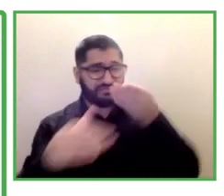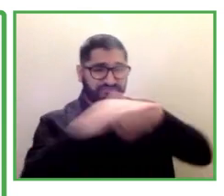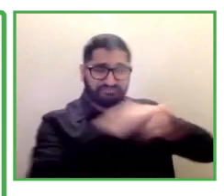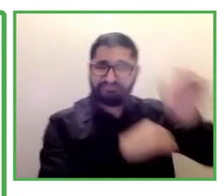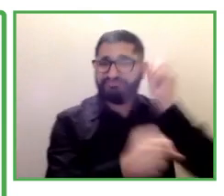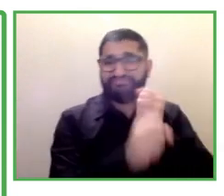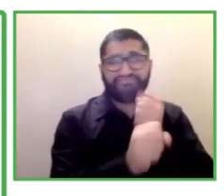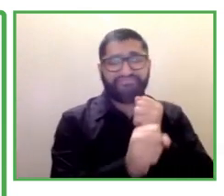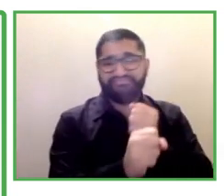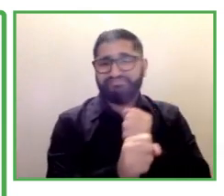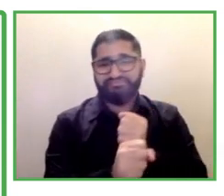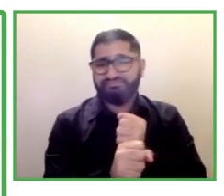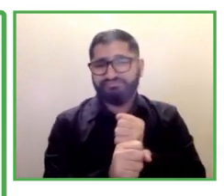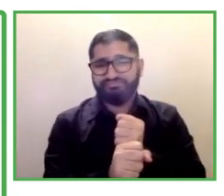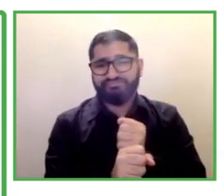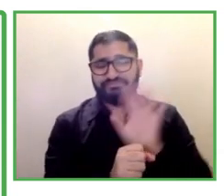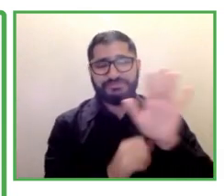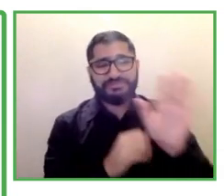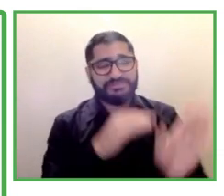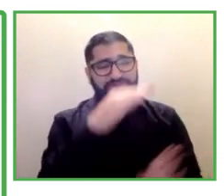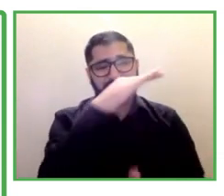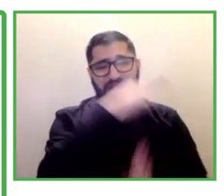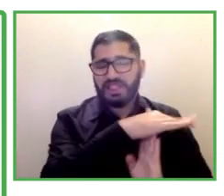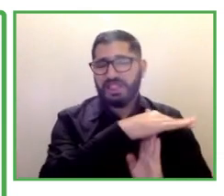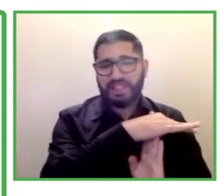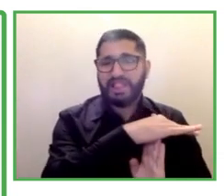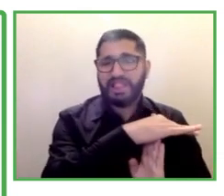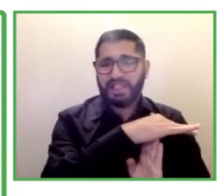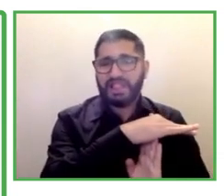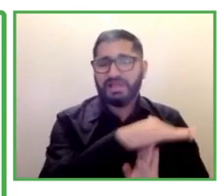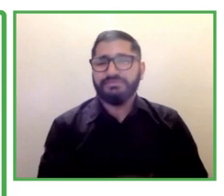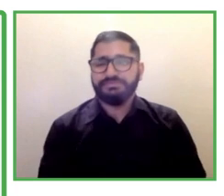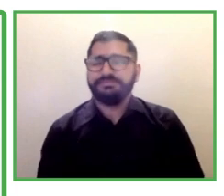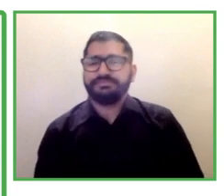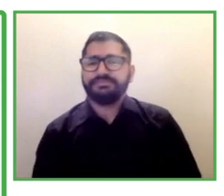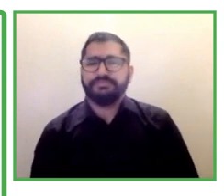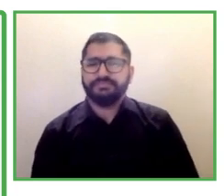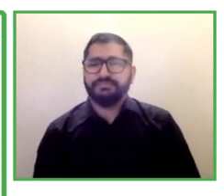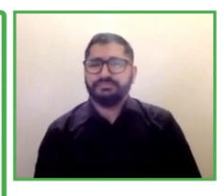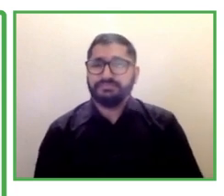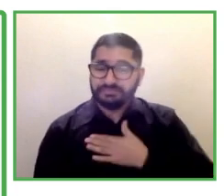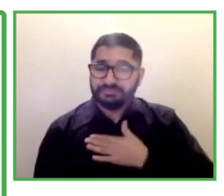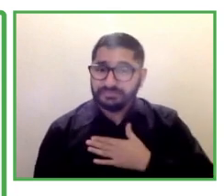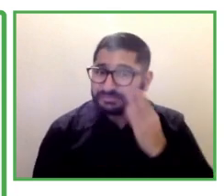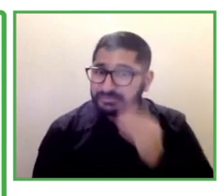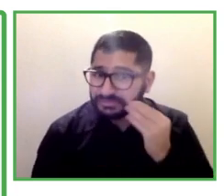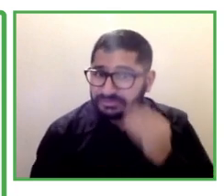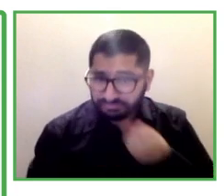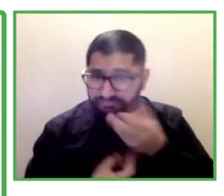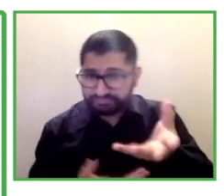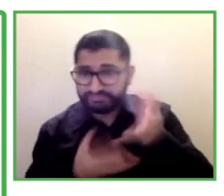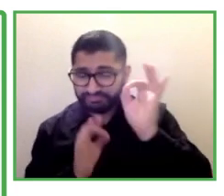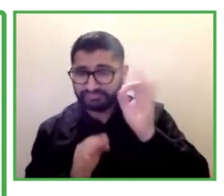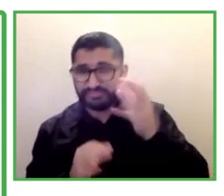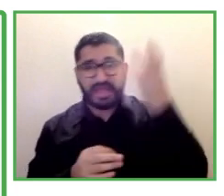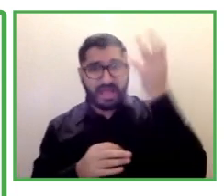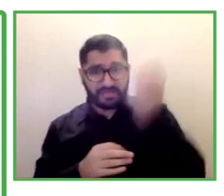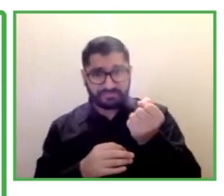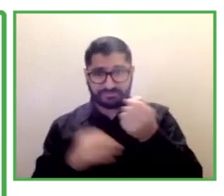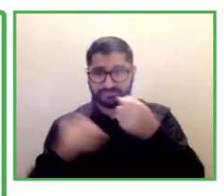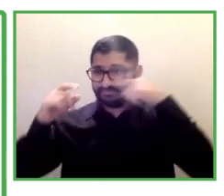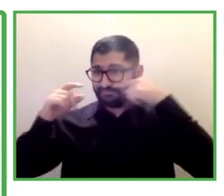young men Cole and Nicola they are best buddies and they took job paths separately but both over the last six months